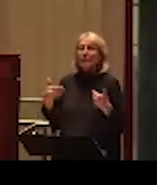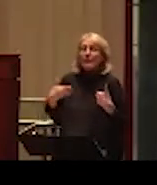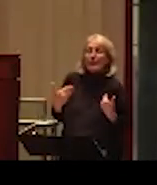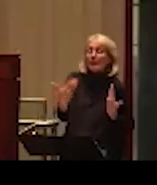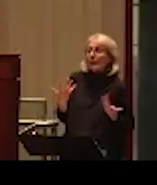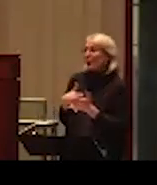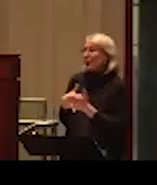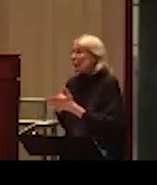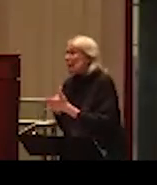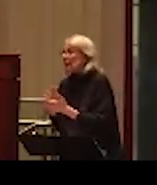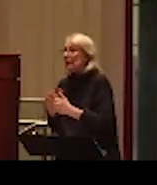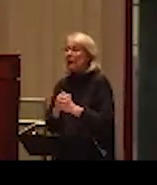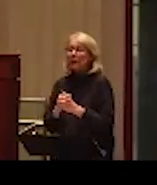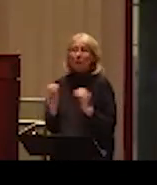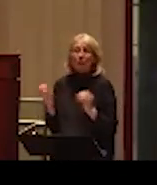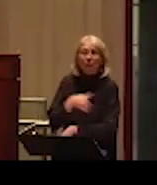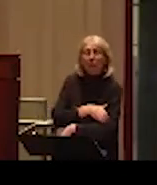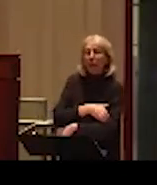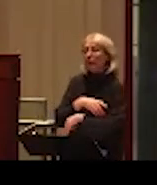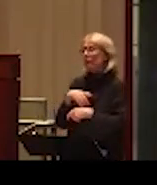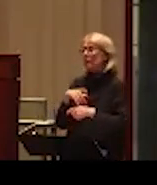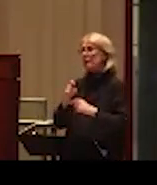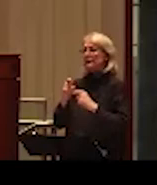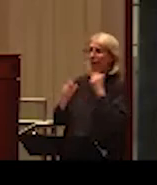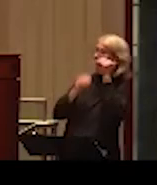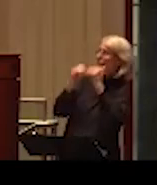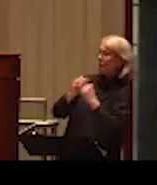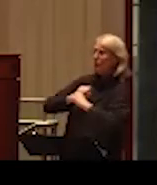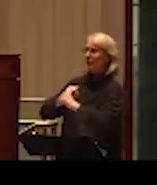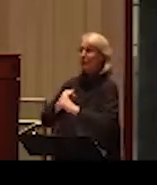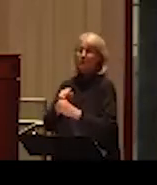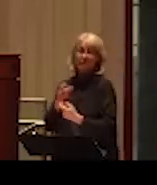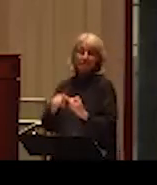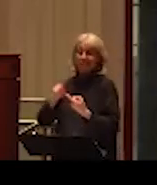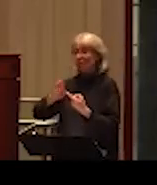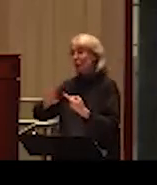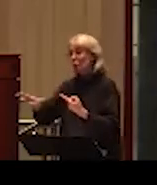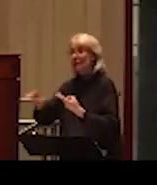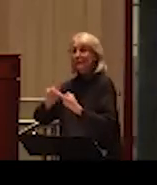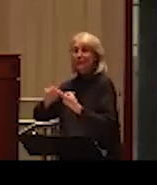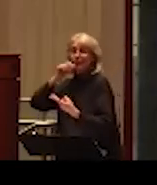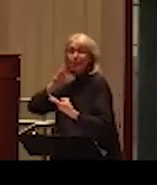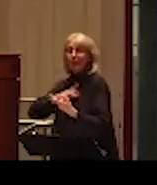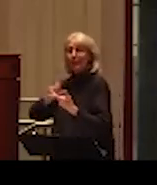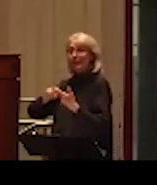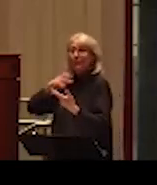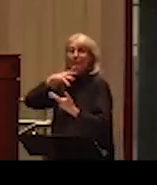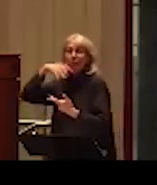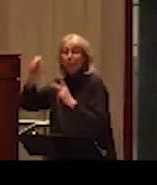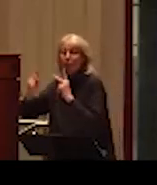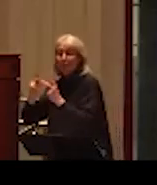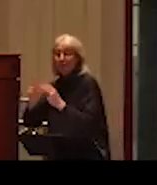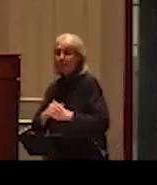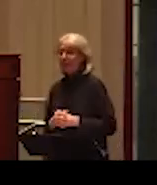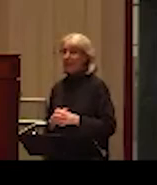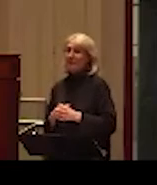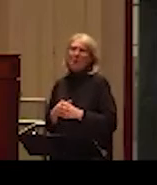weak, dependent, and they need our protection. So, children, women, older people, many people agree and understand that